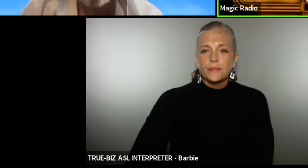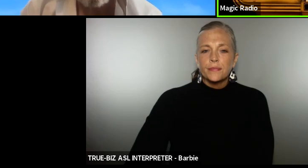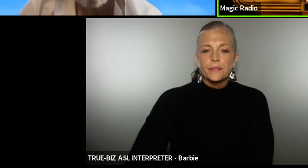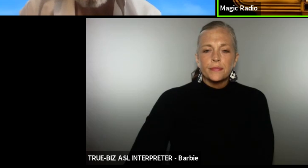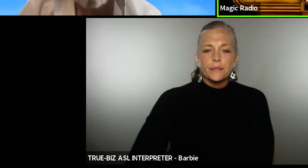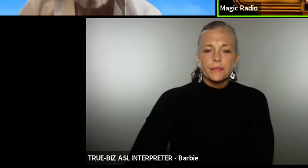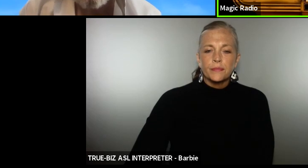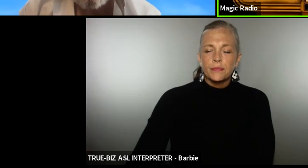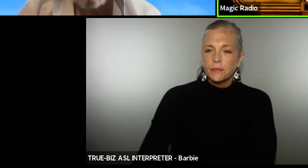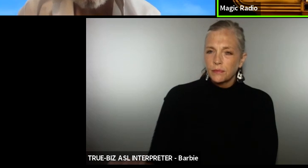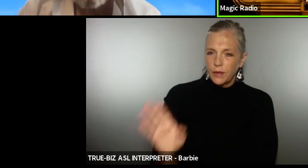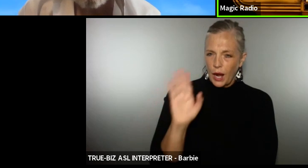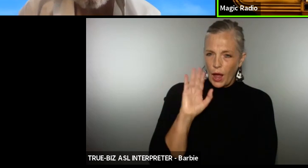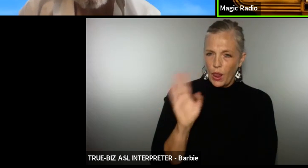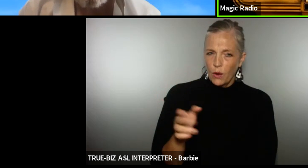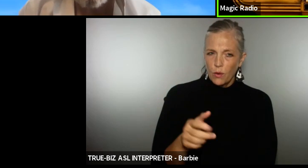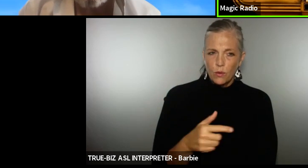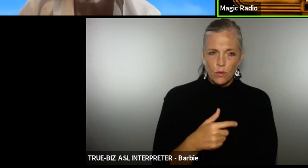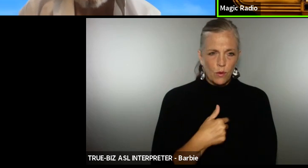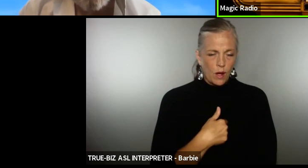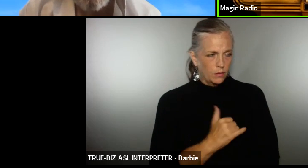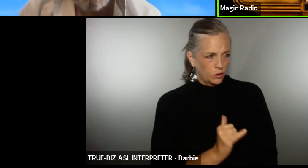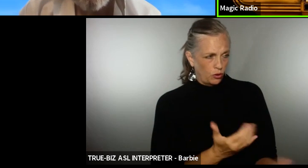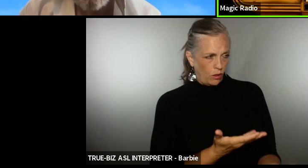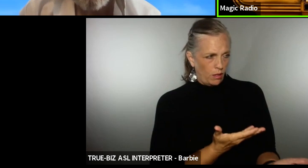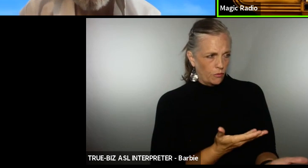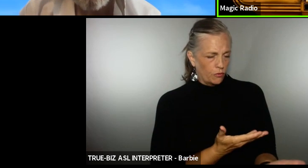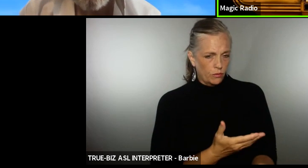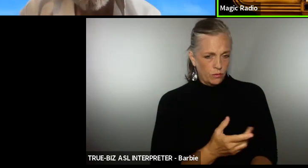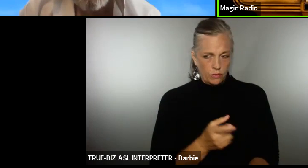I'm here do you believe me